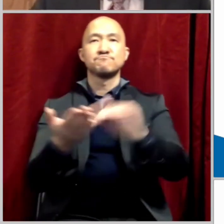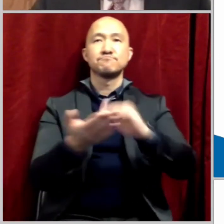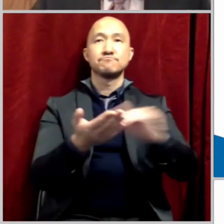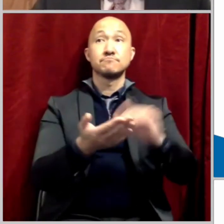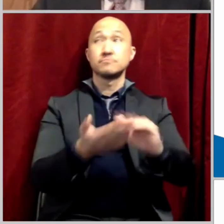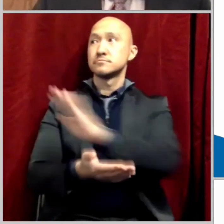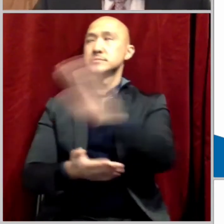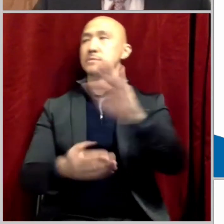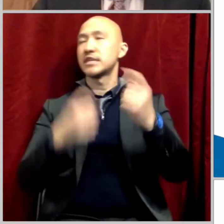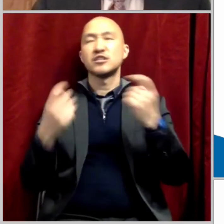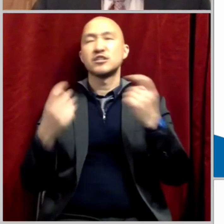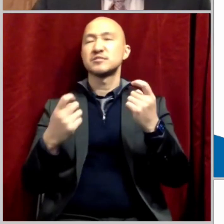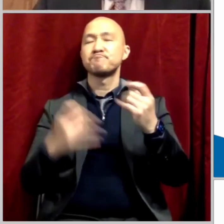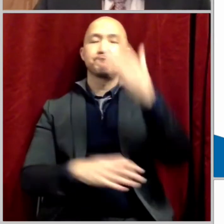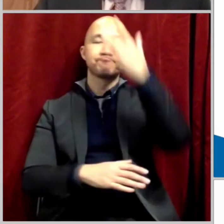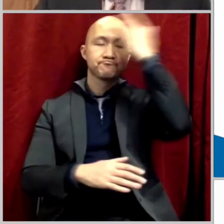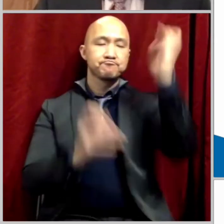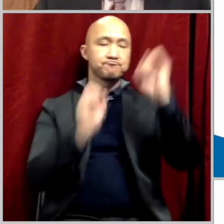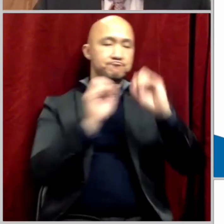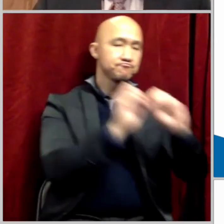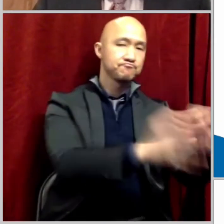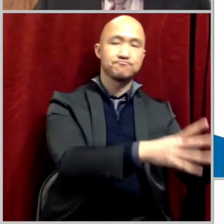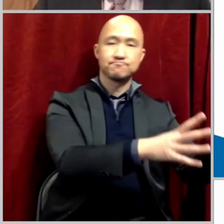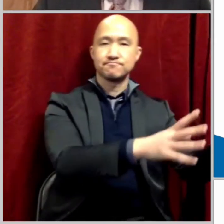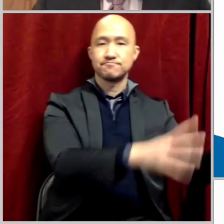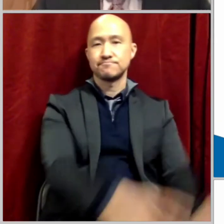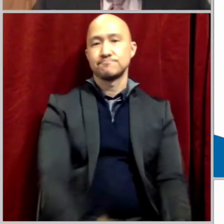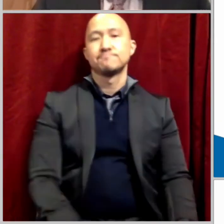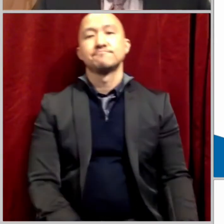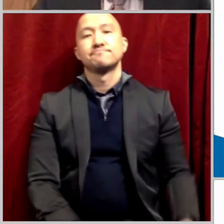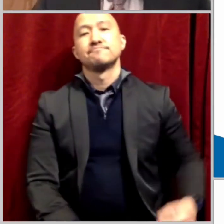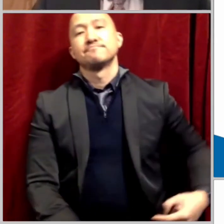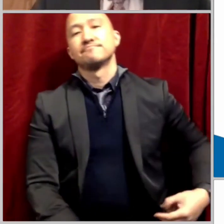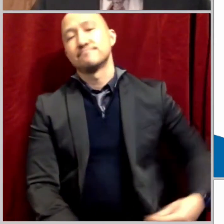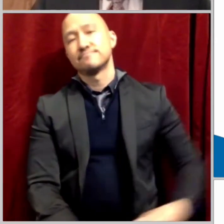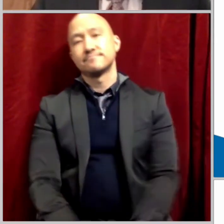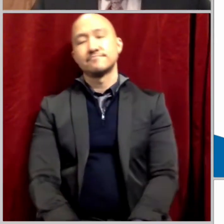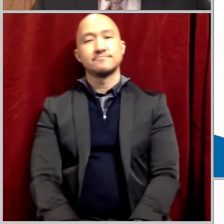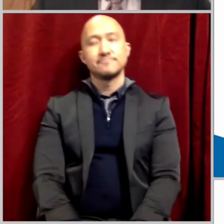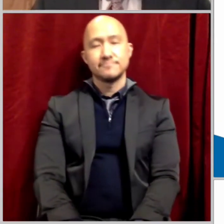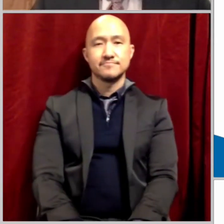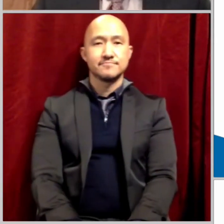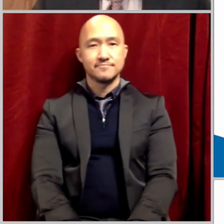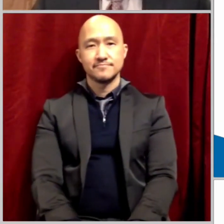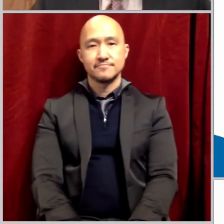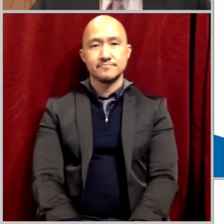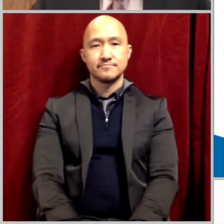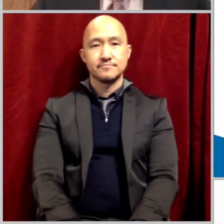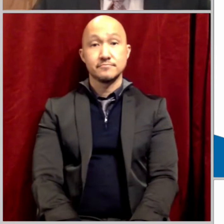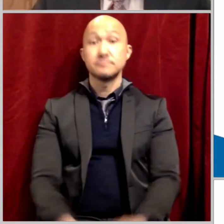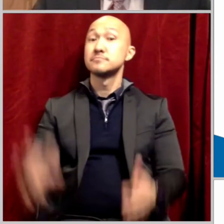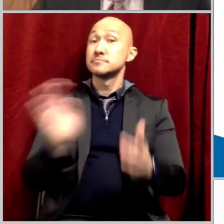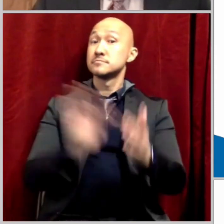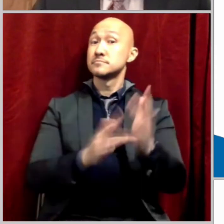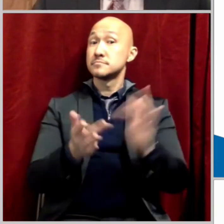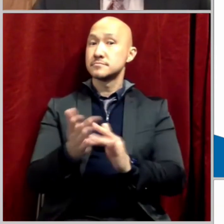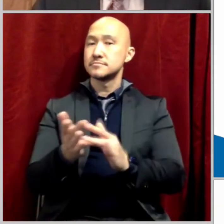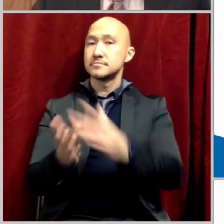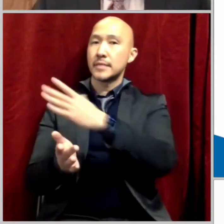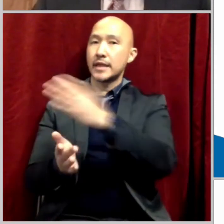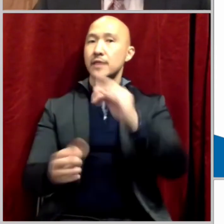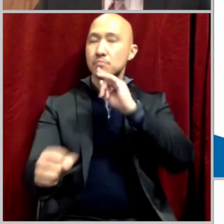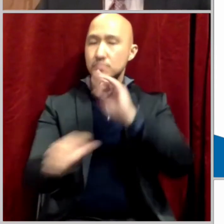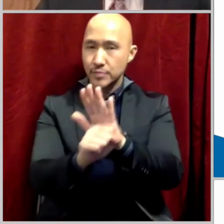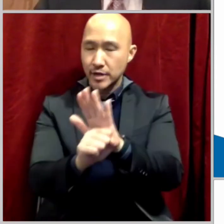sin no more, as we see in Jeremiah 31-34. Jesus says also here in this verse that his yoke is